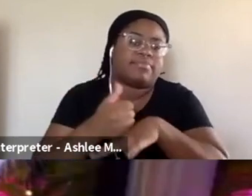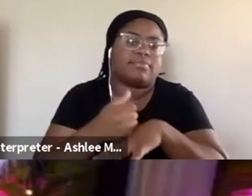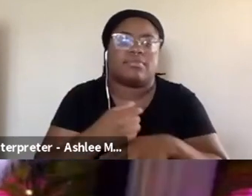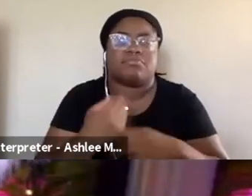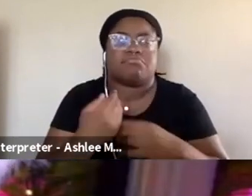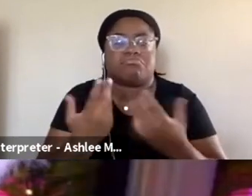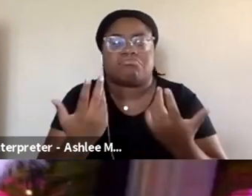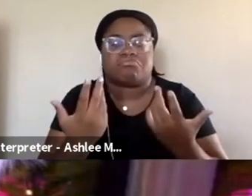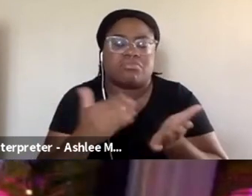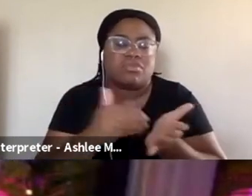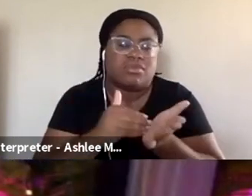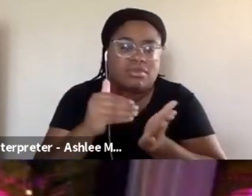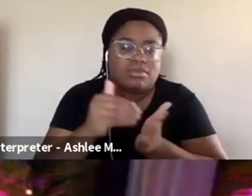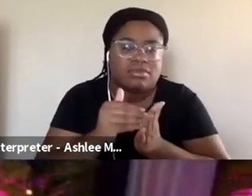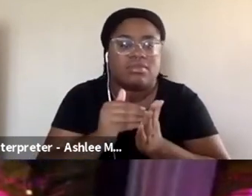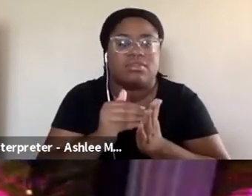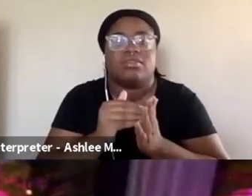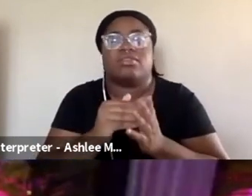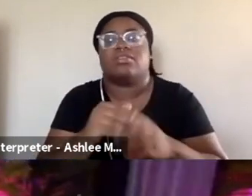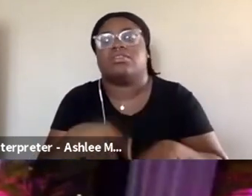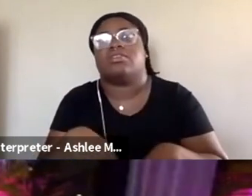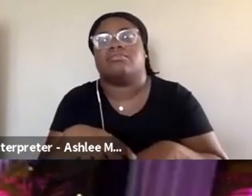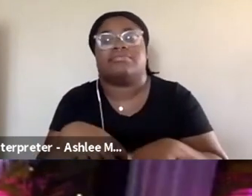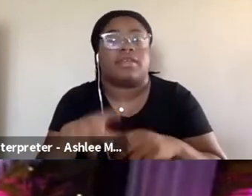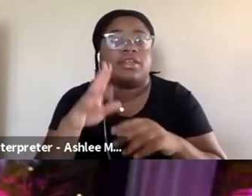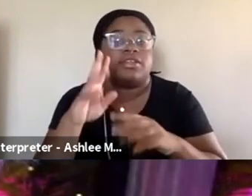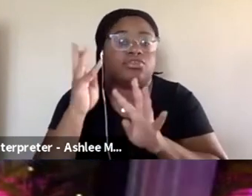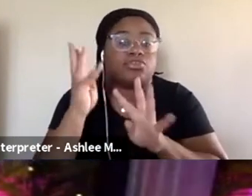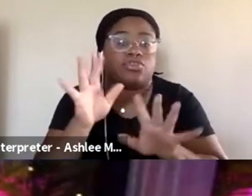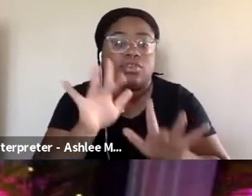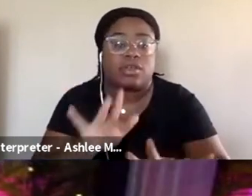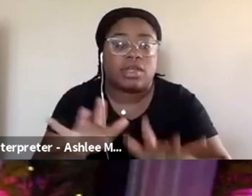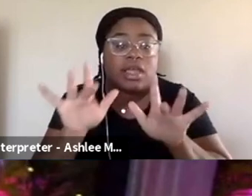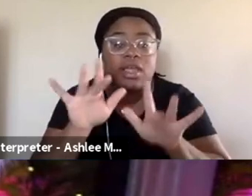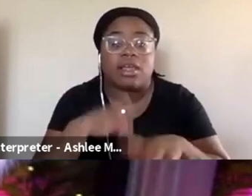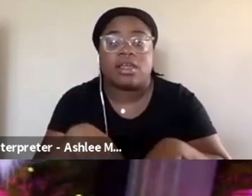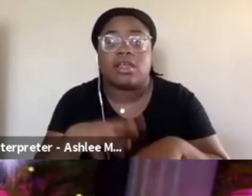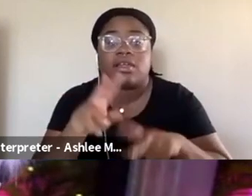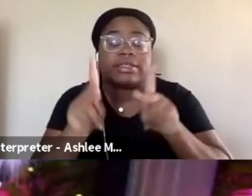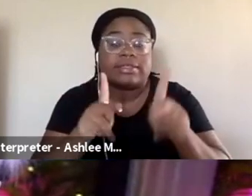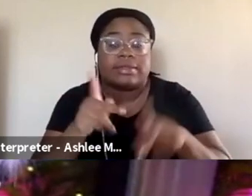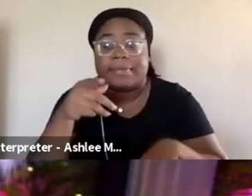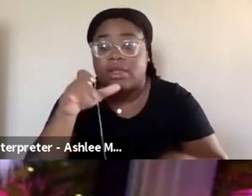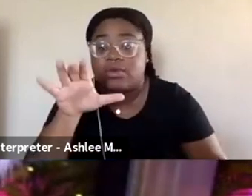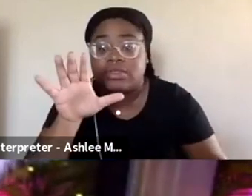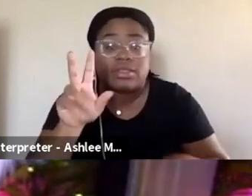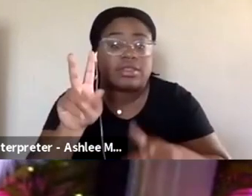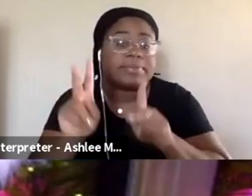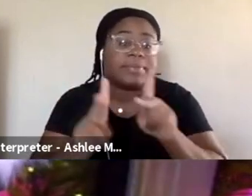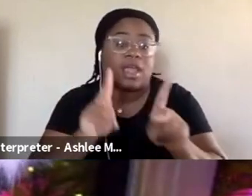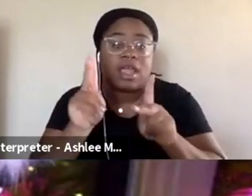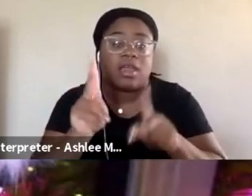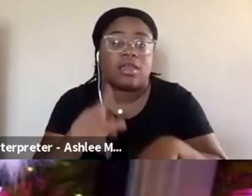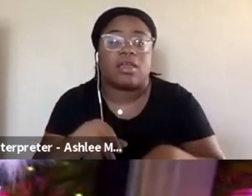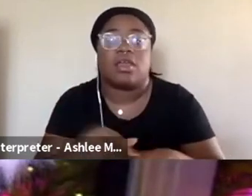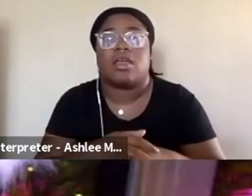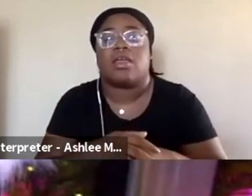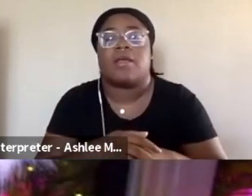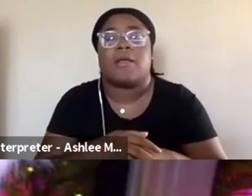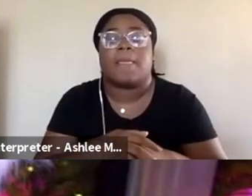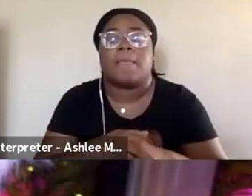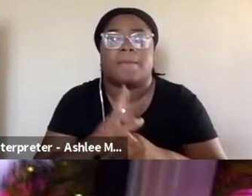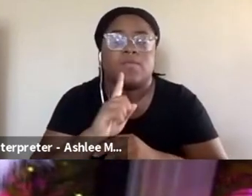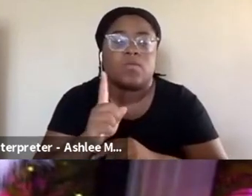often streamers typically marginalized, typically streamers of color or, you know, sexual minorities will